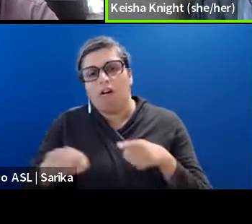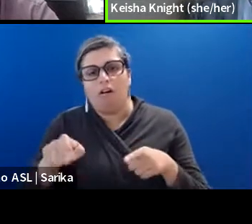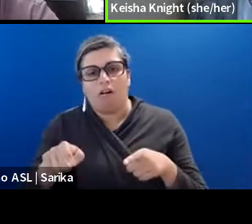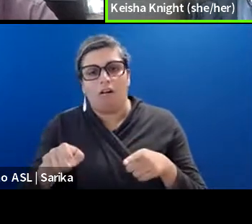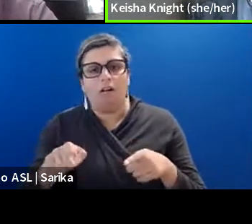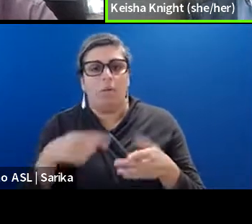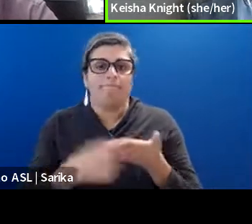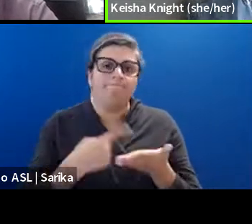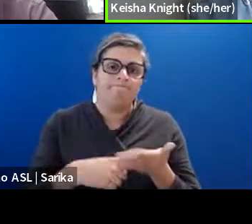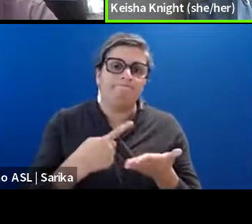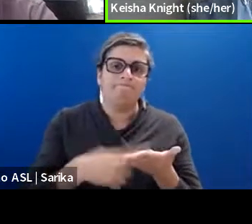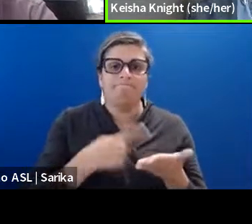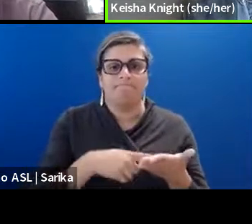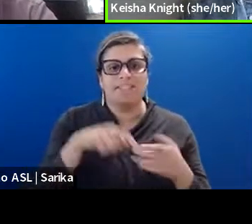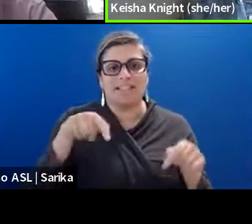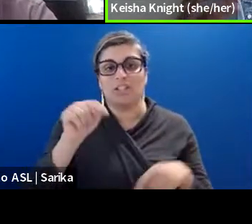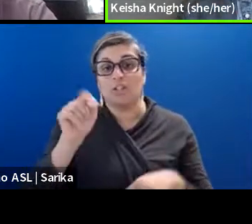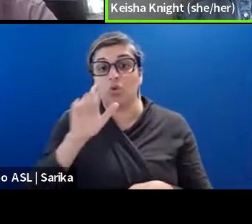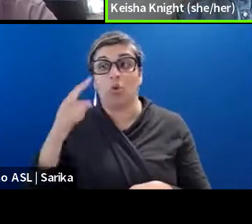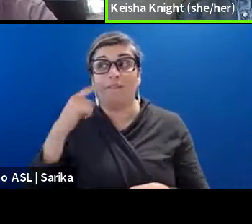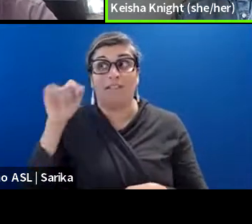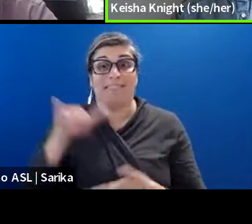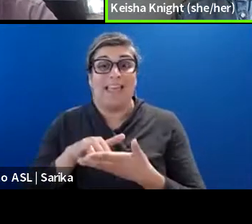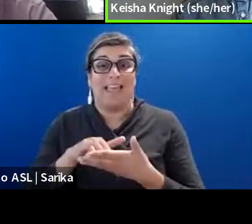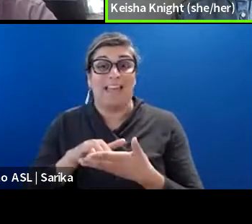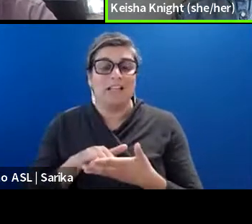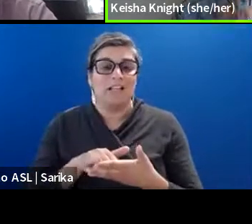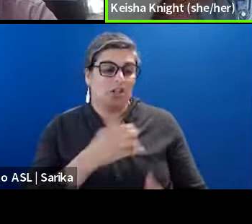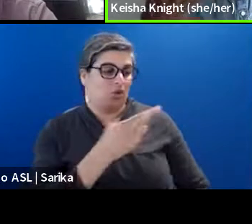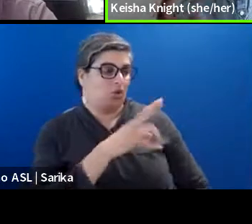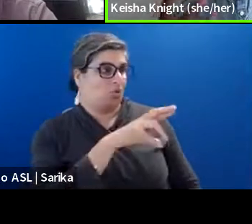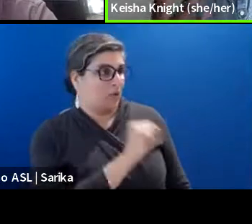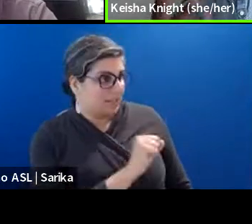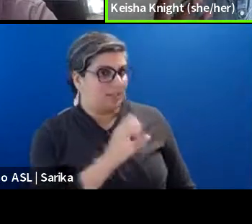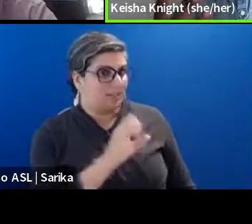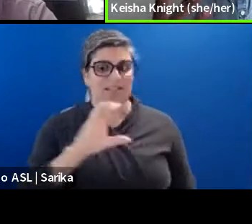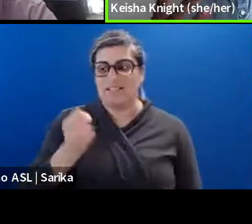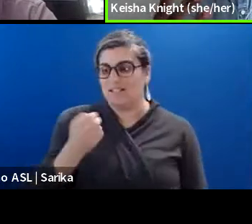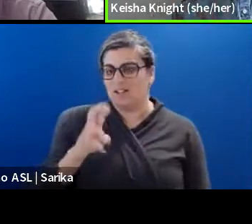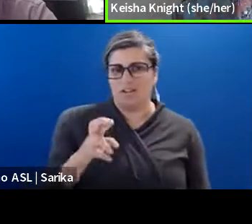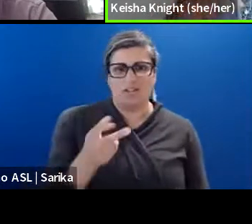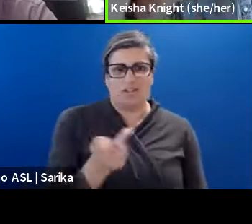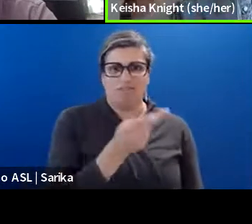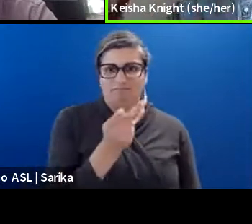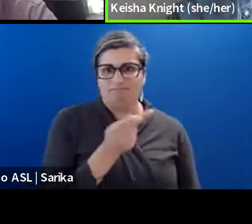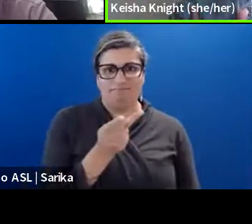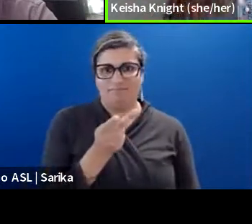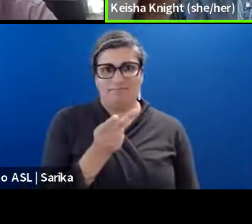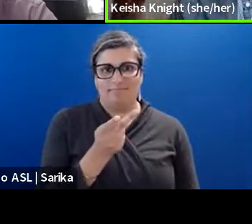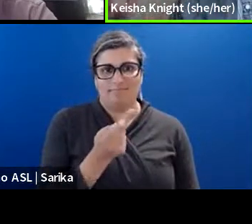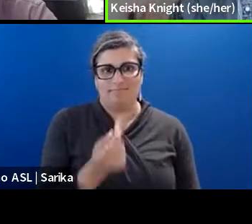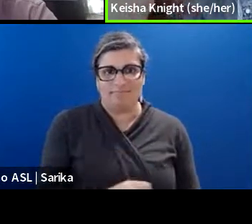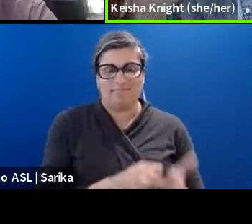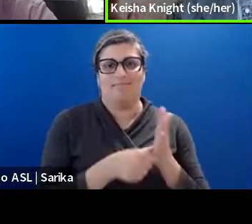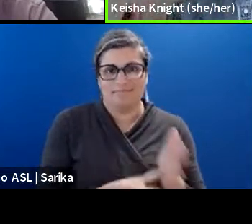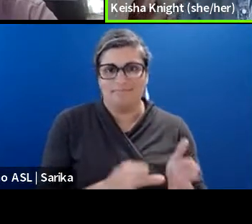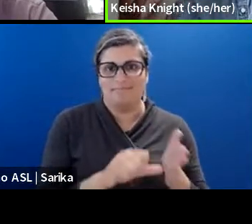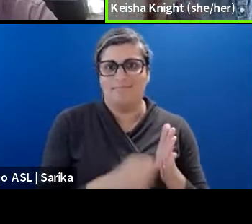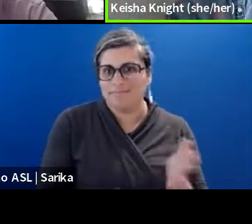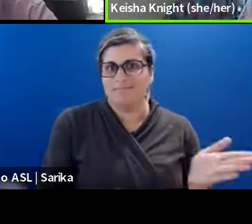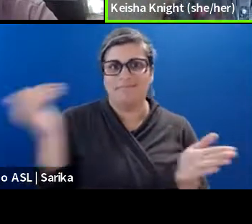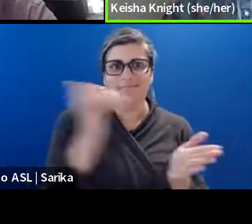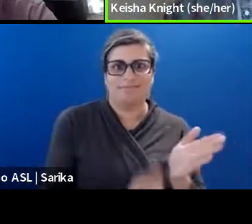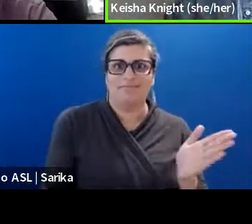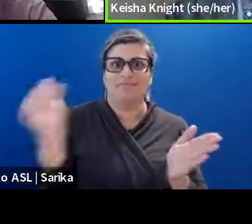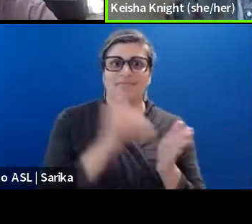a lot about how this is a tool for that. And I think Chris and Cesar, mean, just the fact that, you know, you've reiterated to us and get it again,